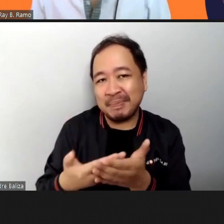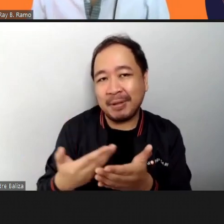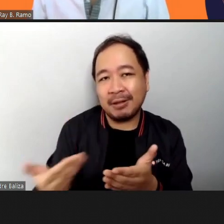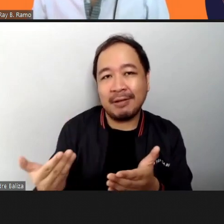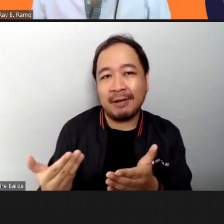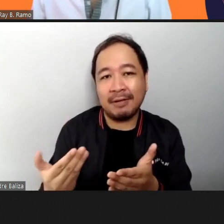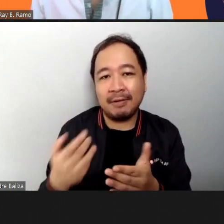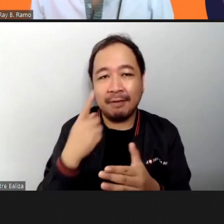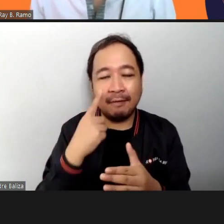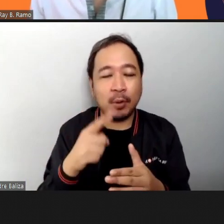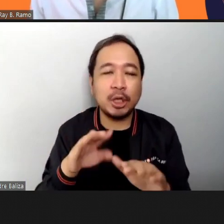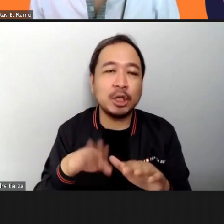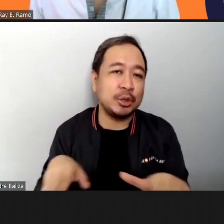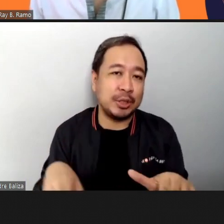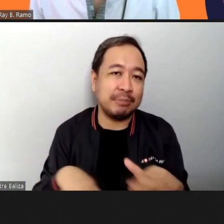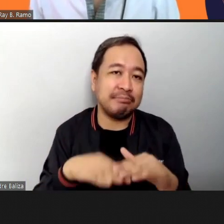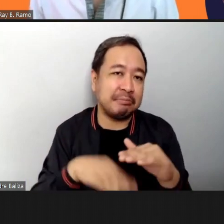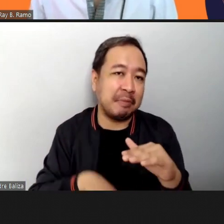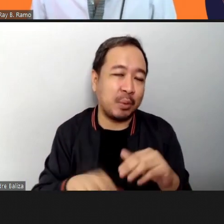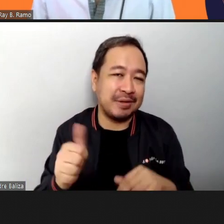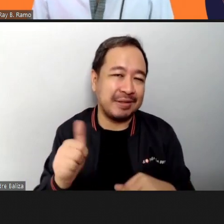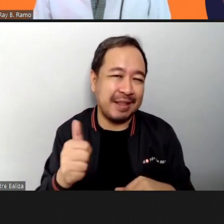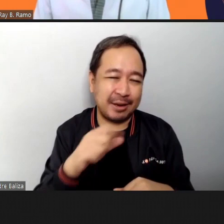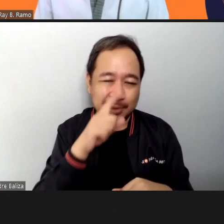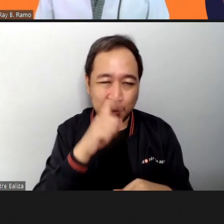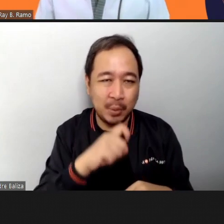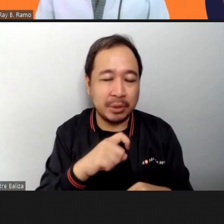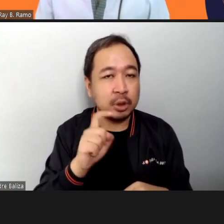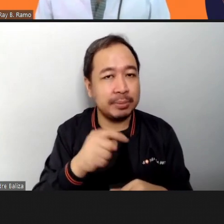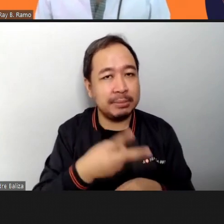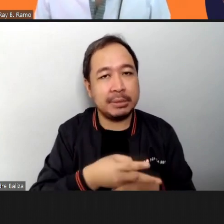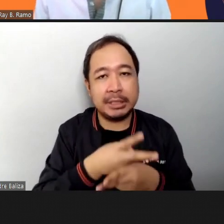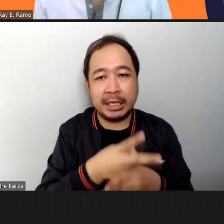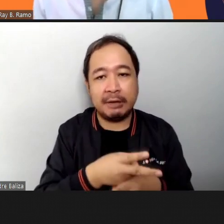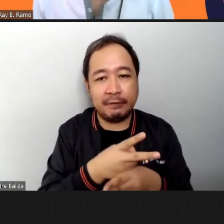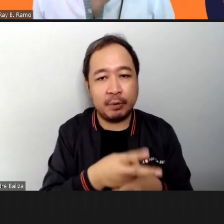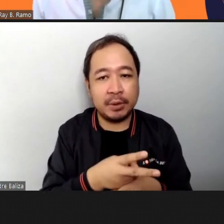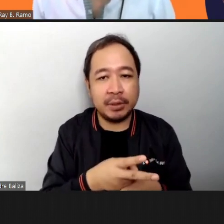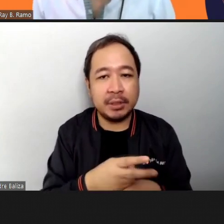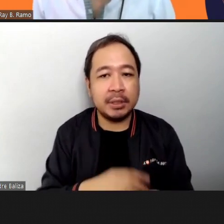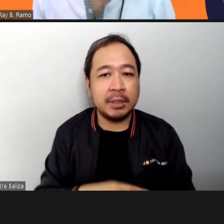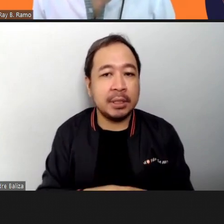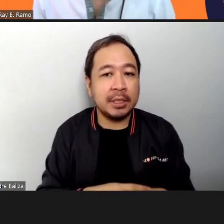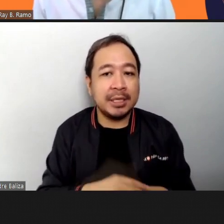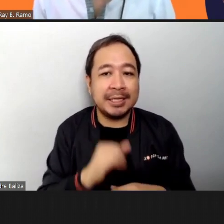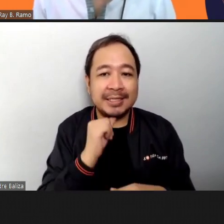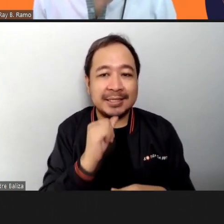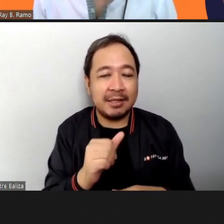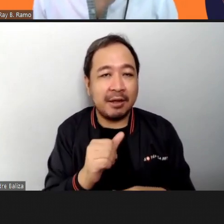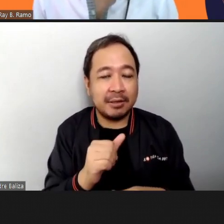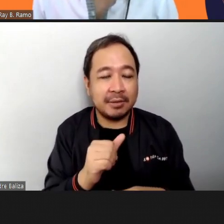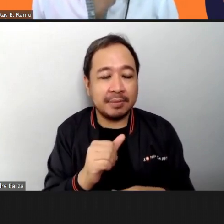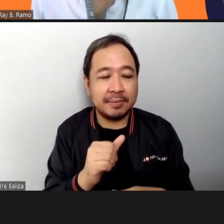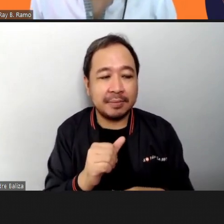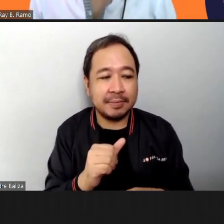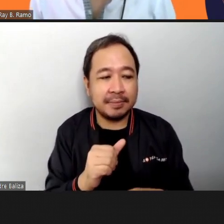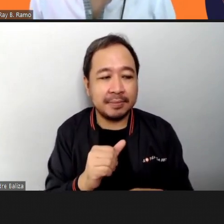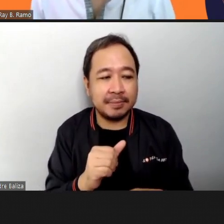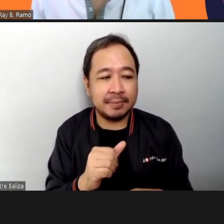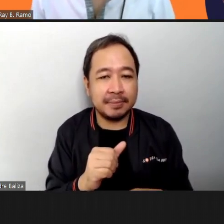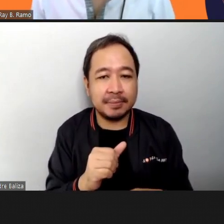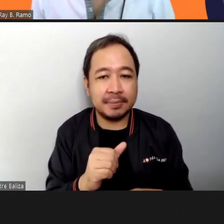less than 10 so you just need to be careful that they are not you know